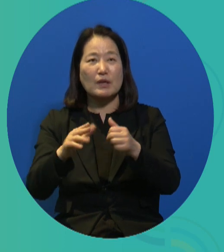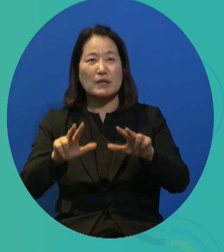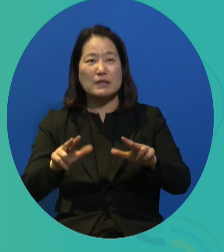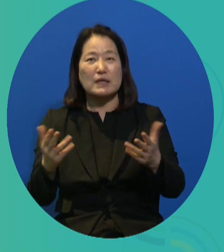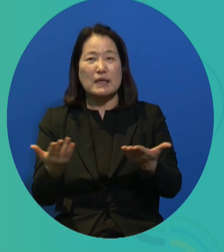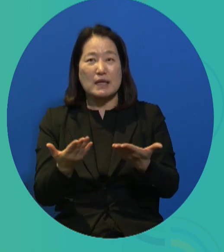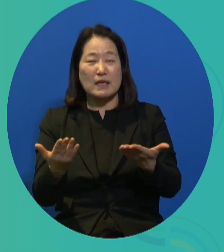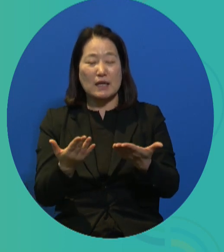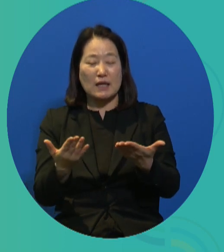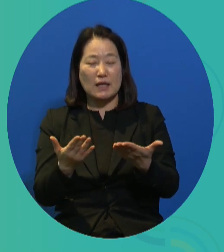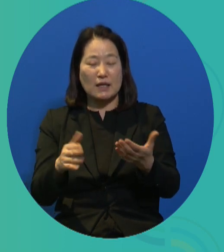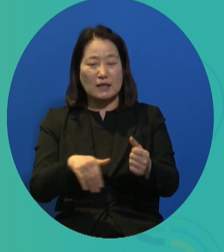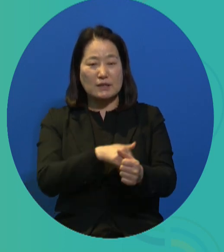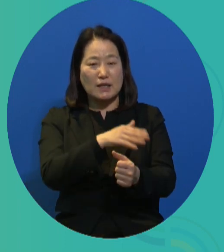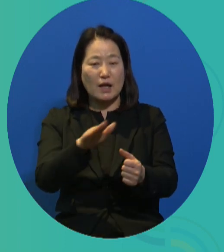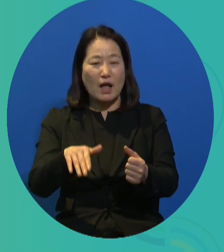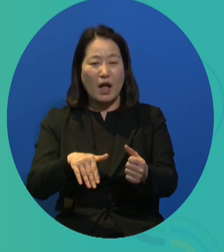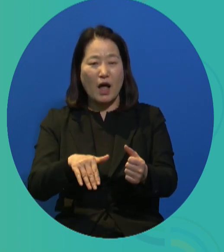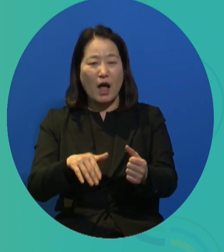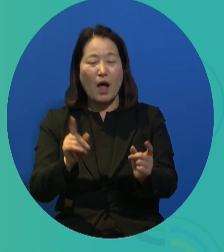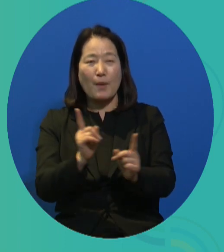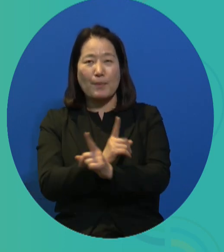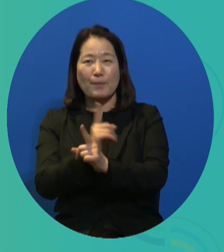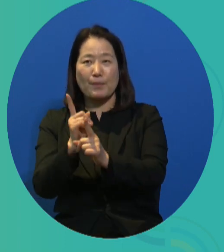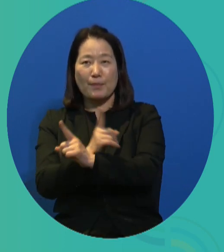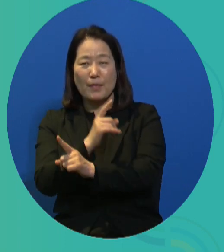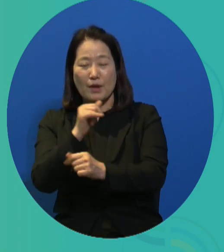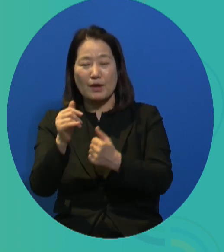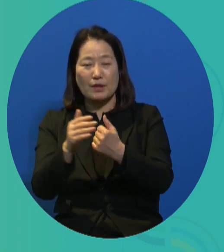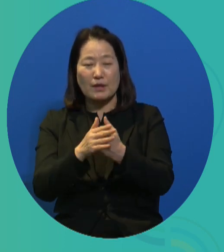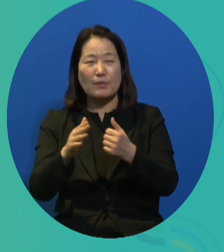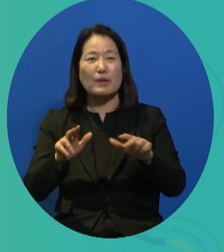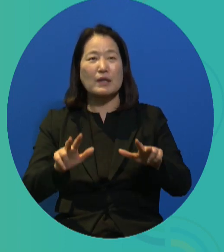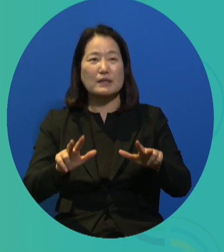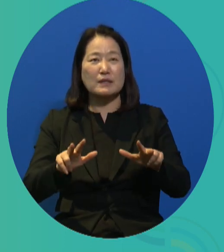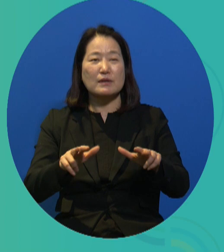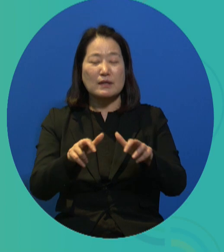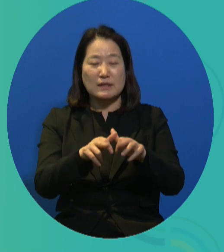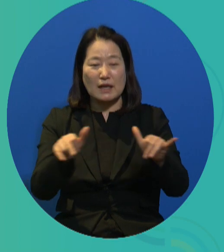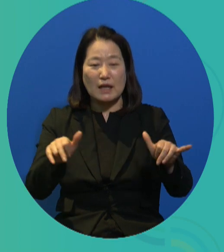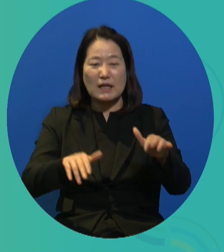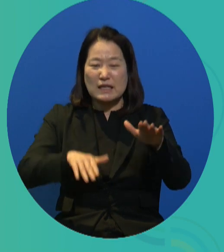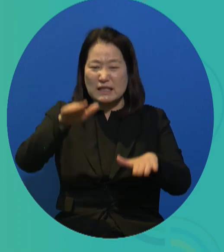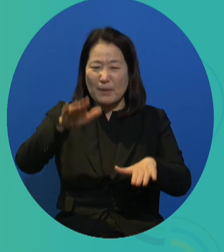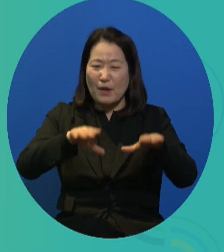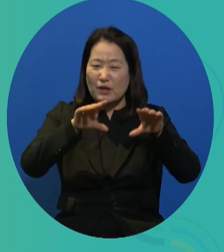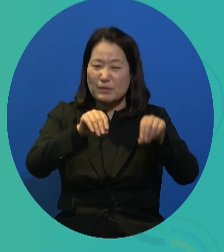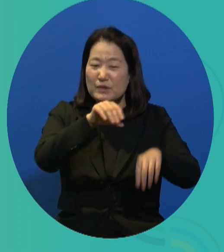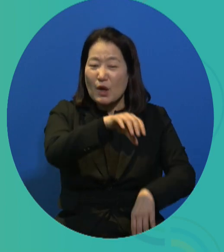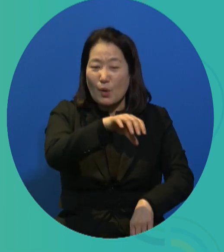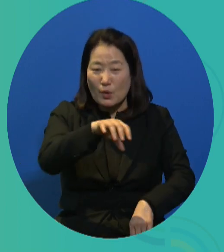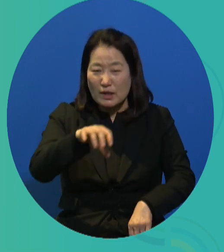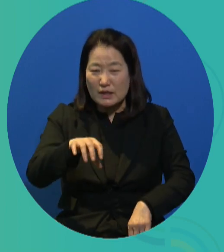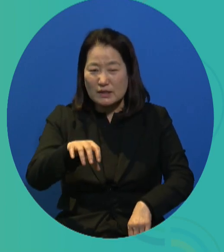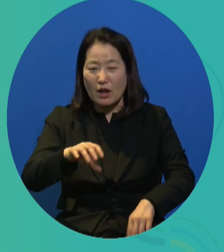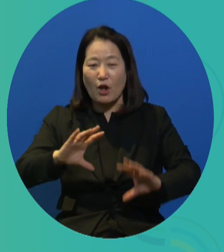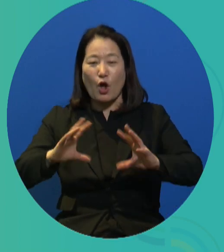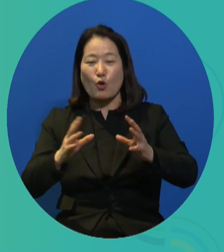negatively impactful on severely disabled persons. So, many civic organizations